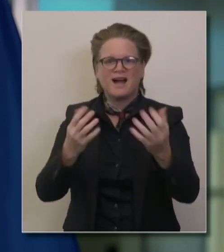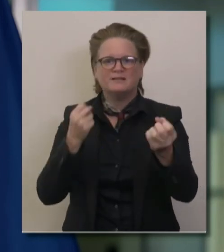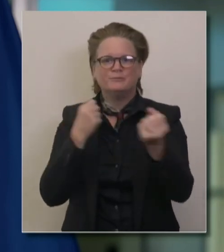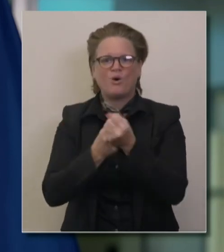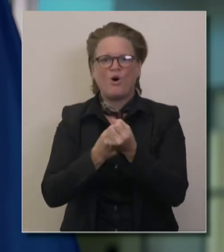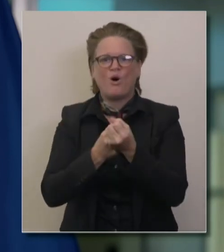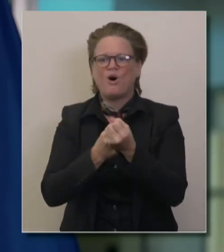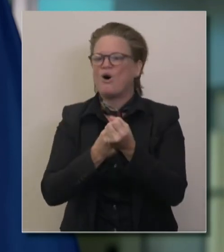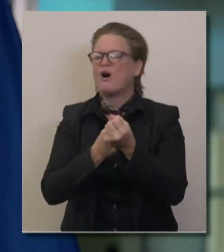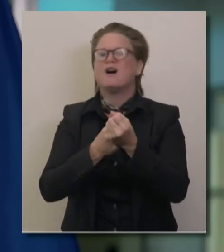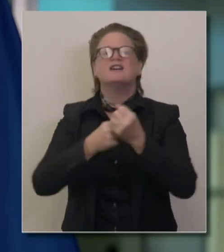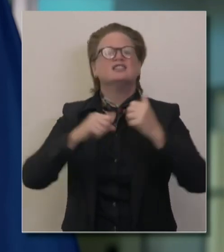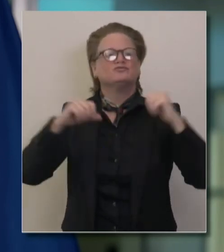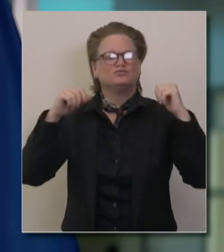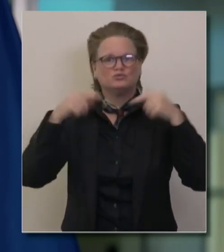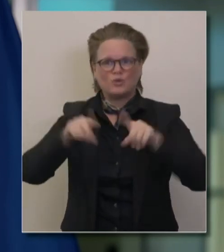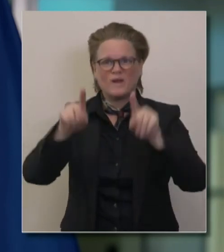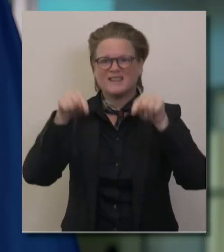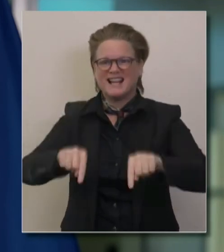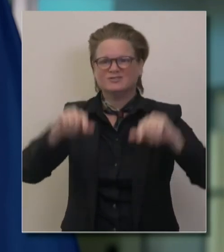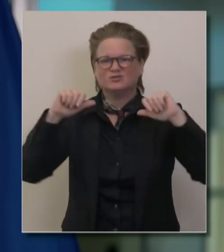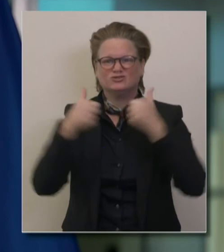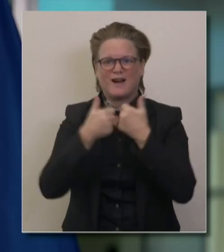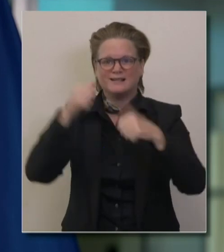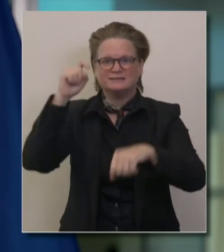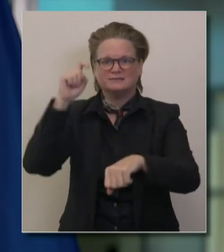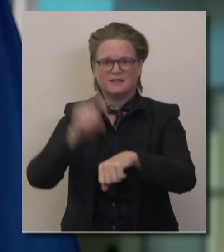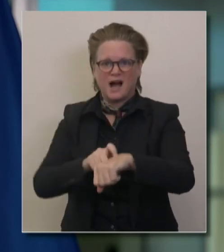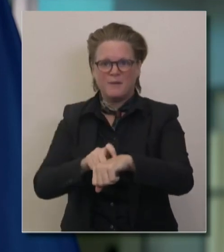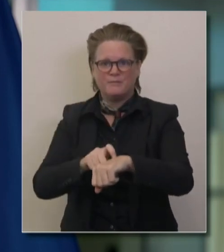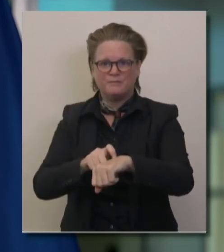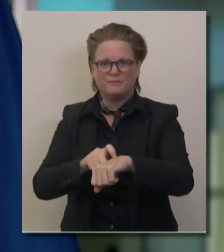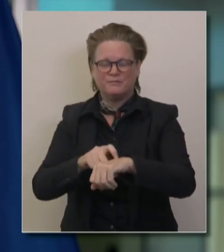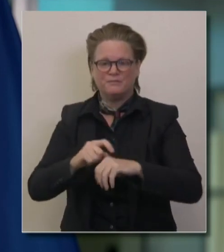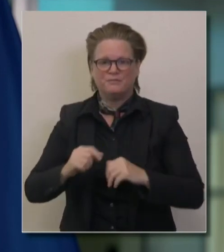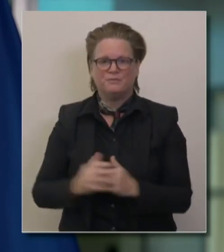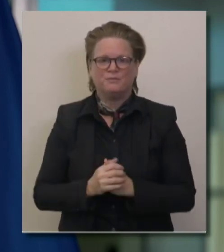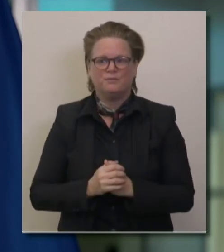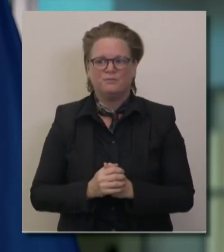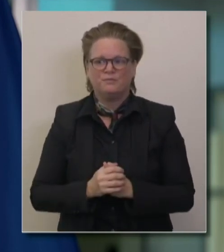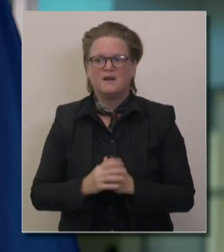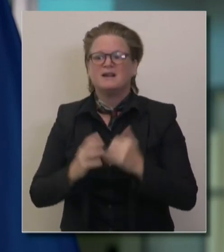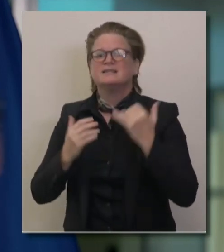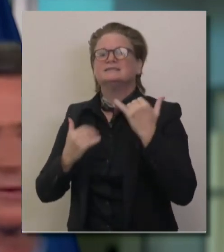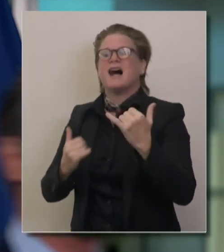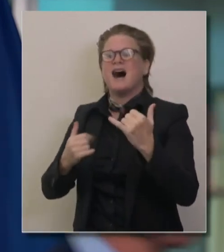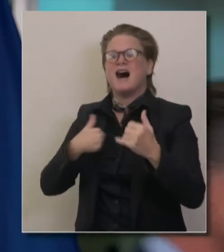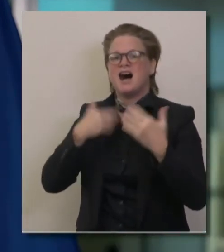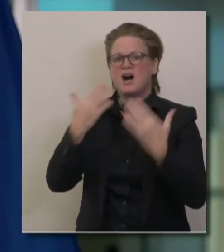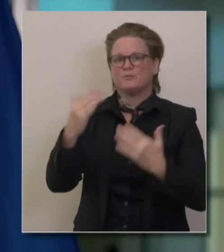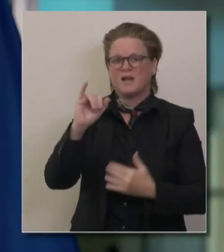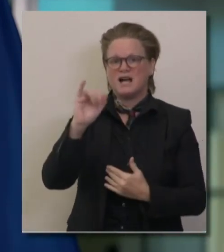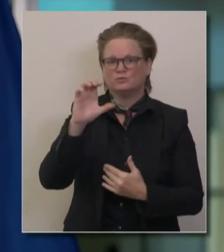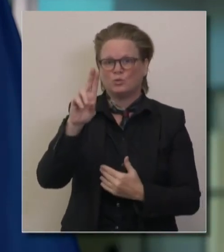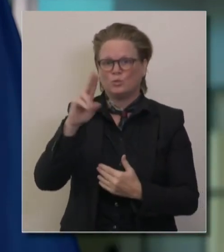challenging time. As it relates to ICU capacity, let me ask Dr. Galley to answer that more specifically.